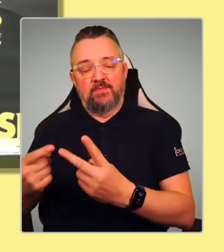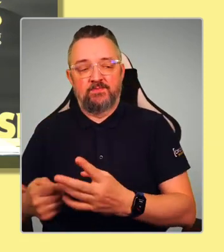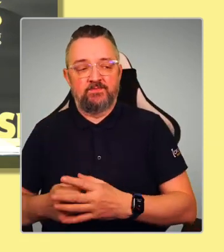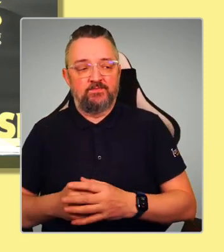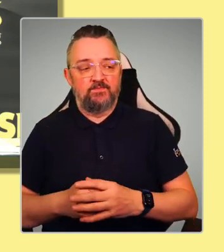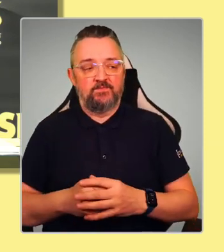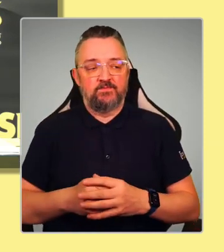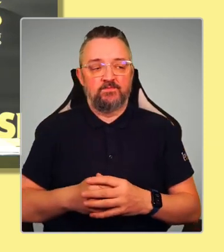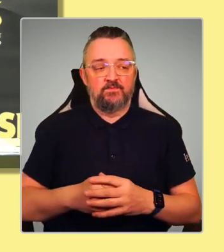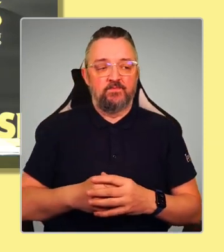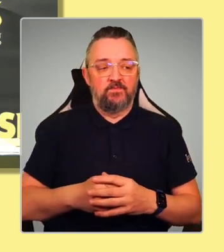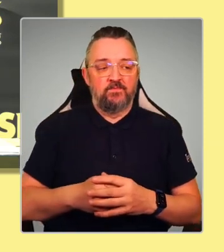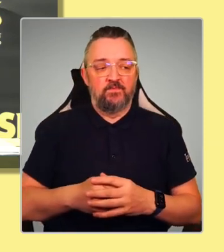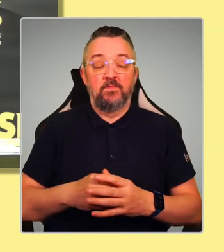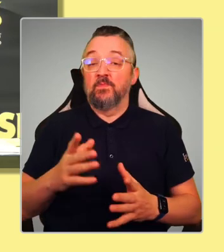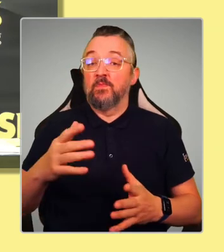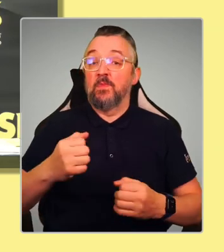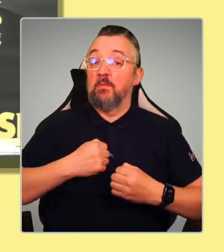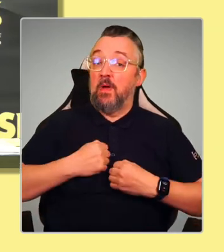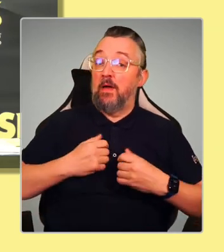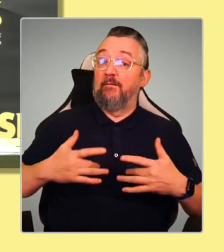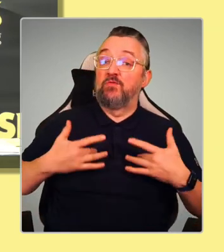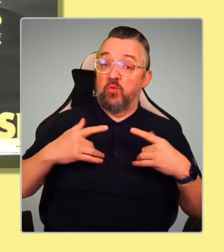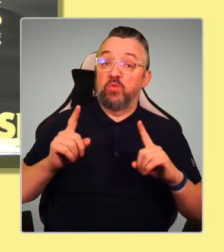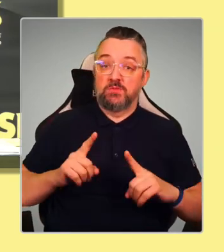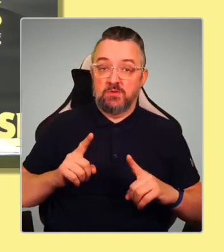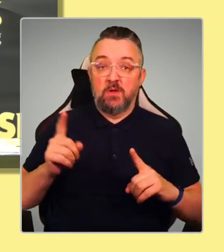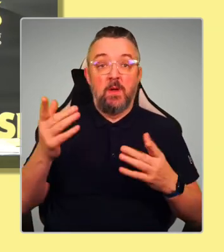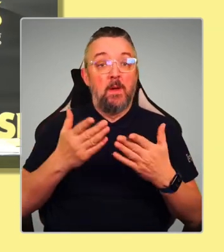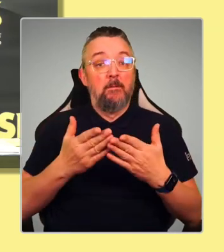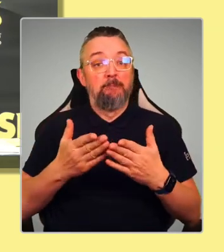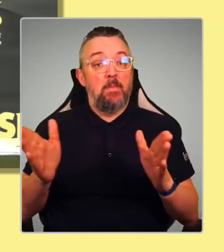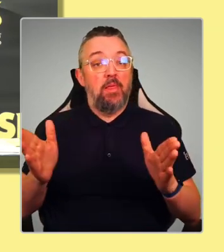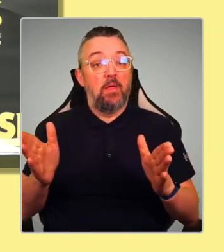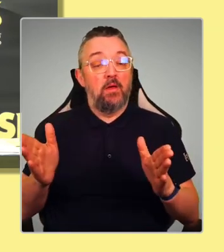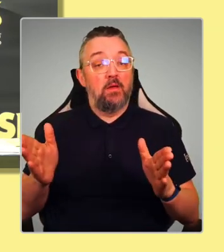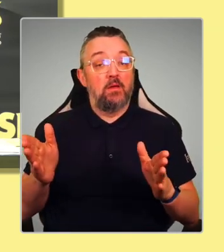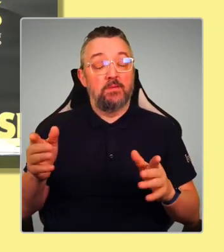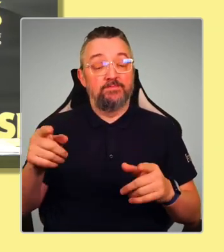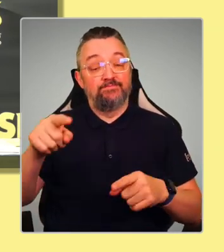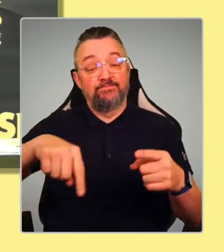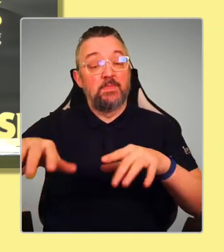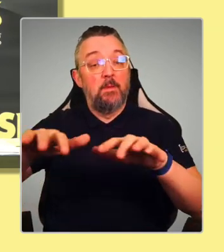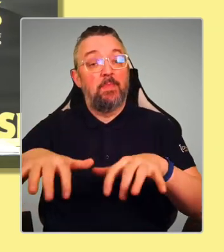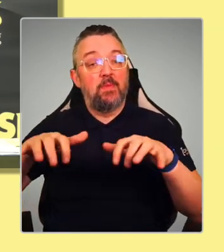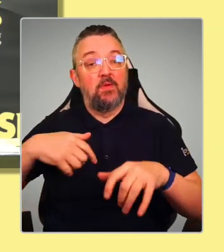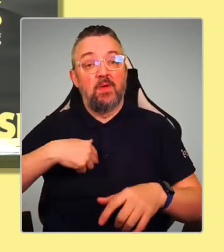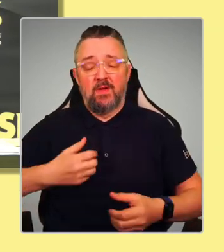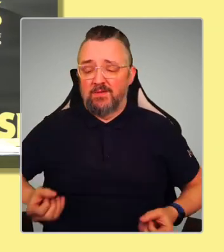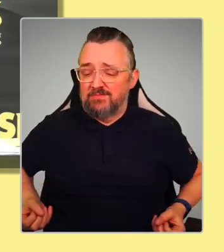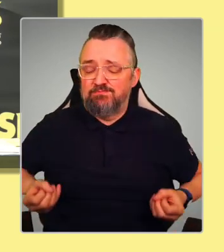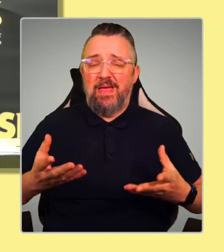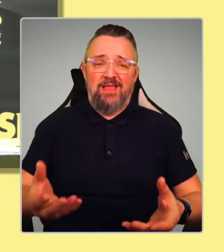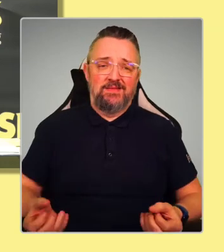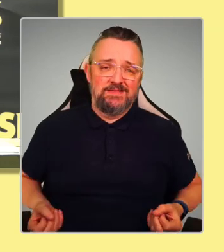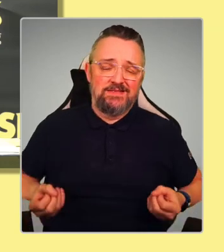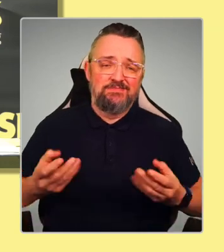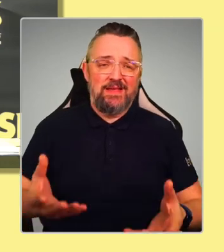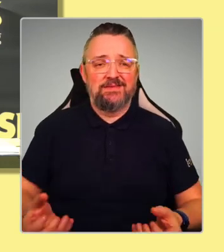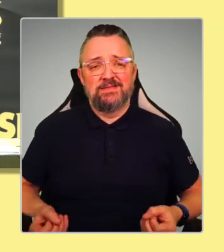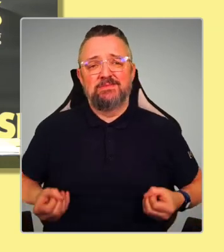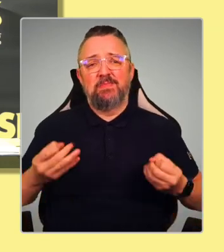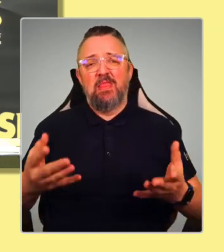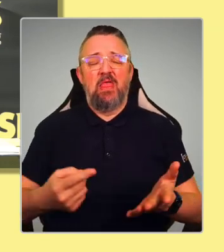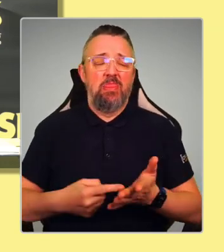Ash, you finish. So view on that is that the public won't forgive us if we spend hundreds of thousands of pounds of public money on